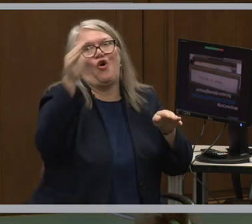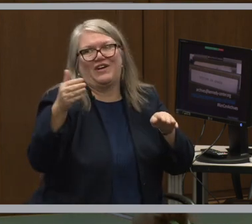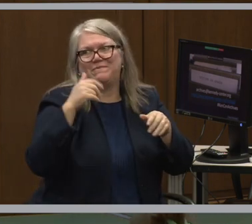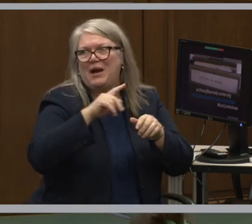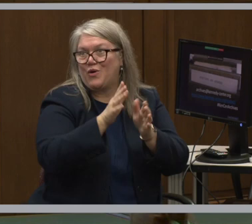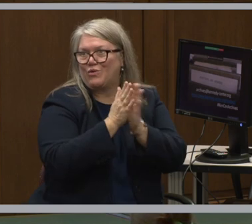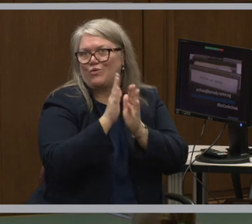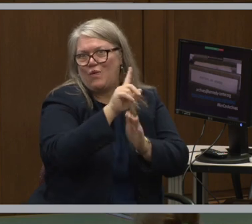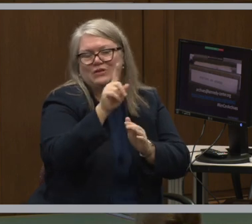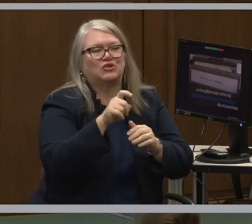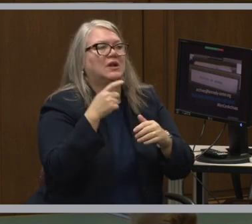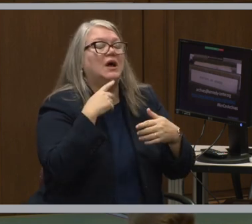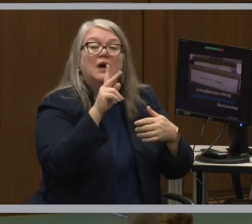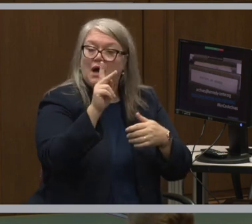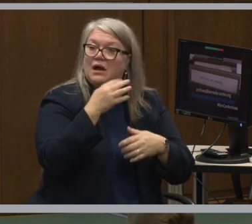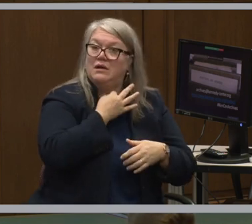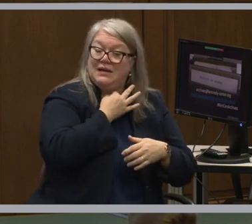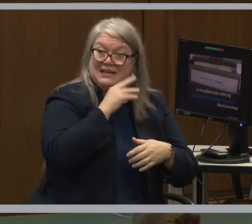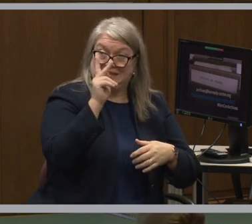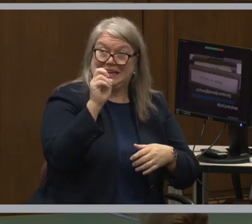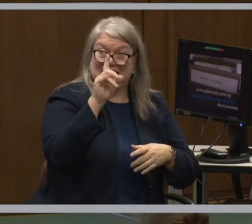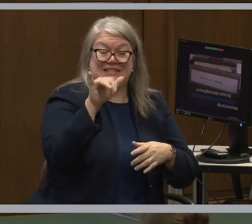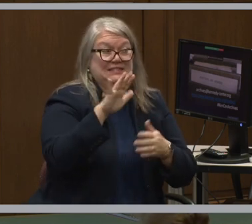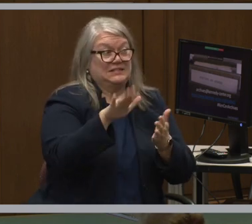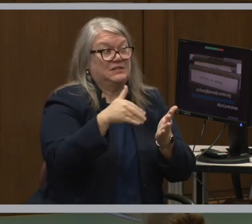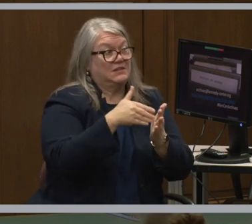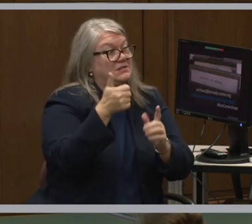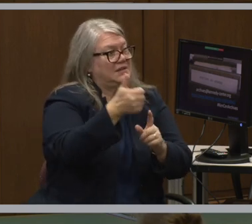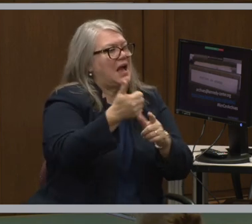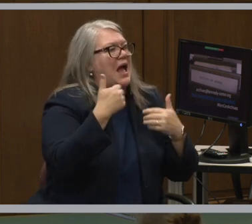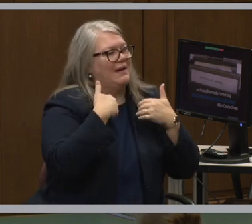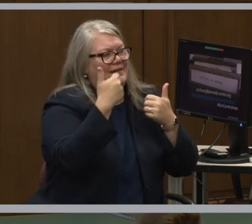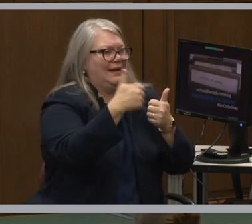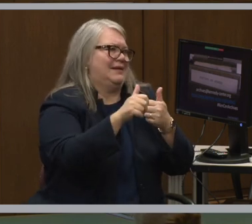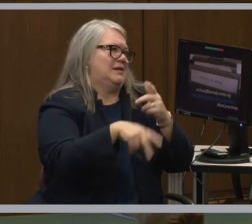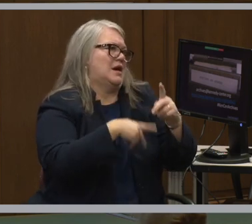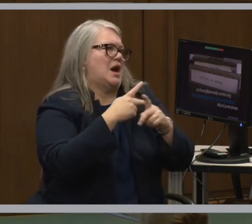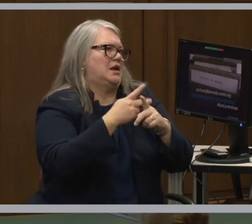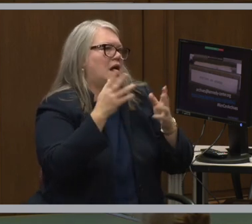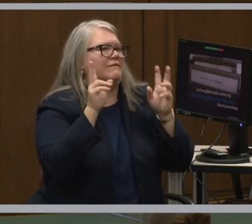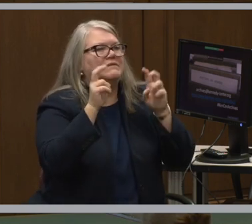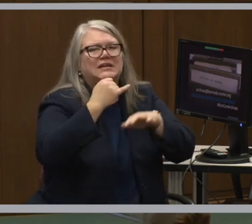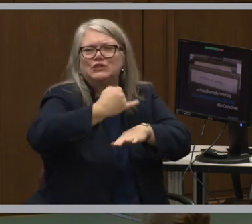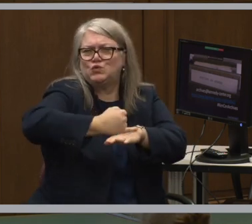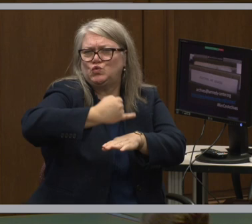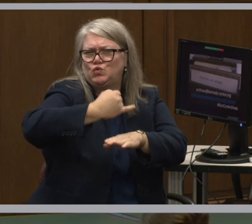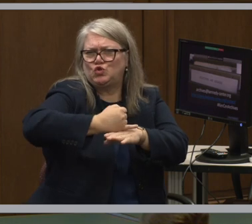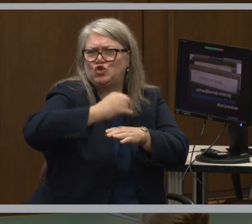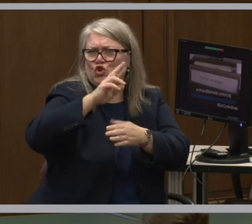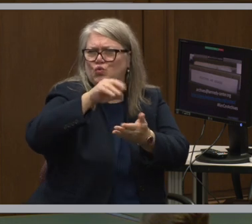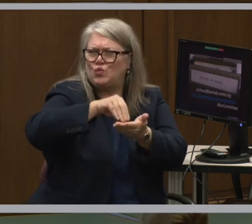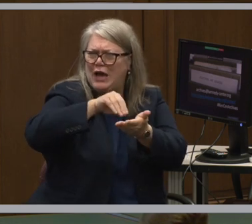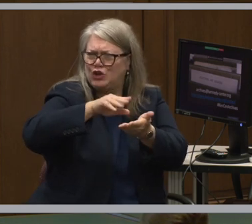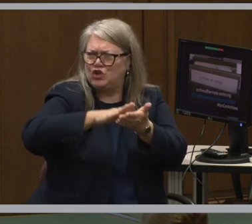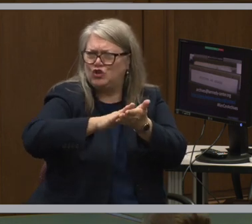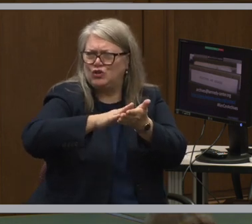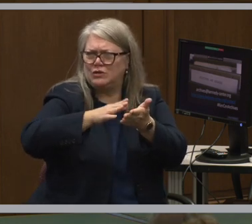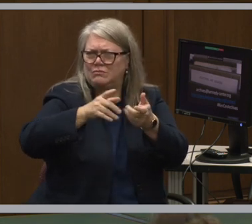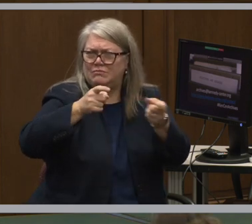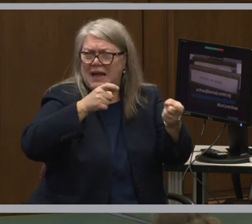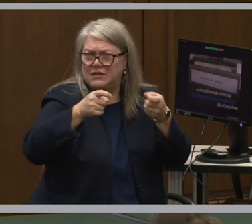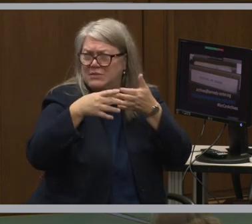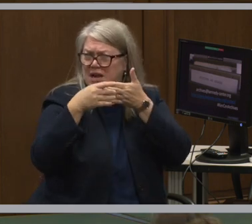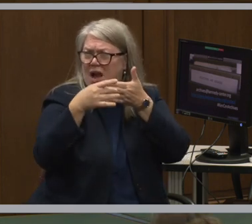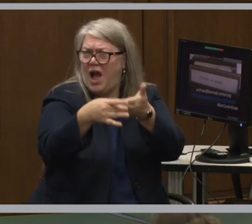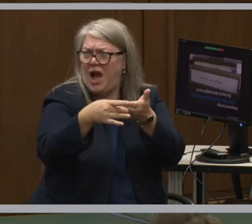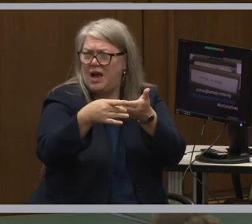does the Kennedy Center have any sort of institutional records management guidance?